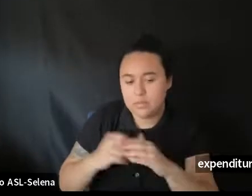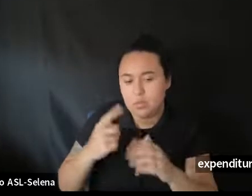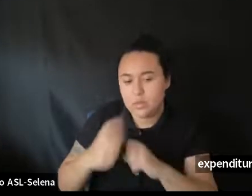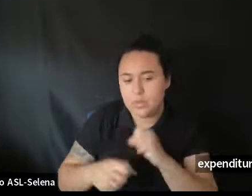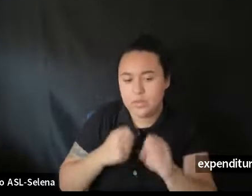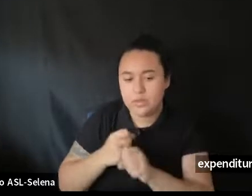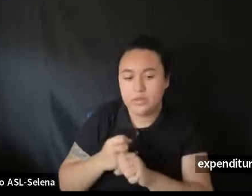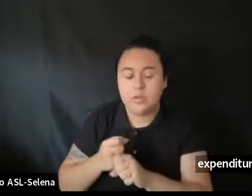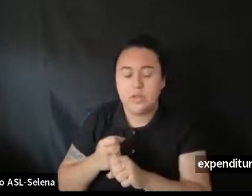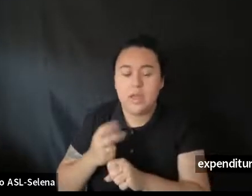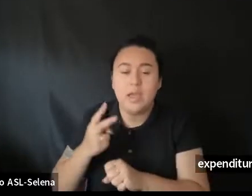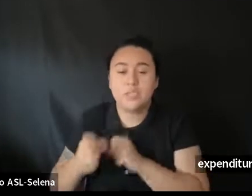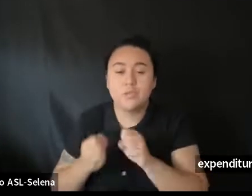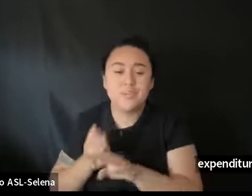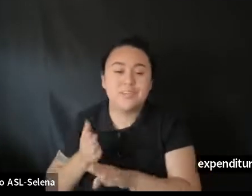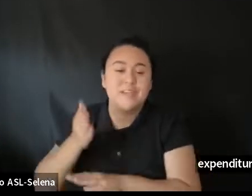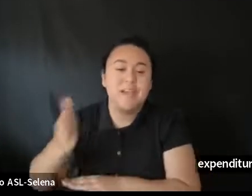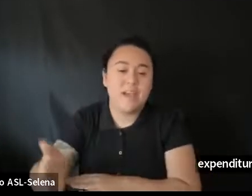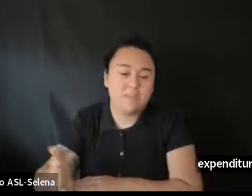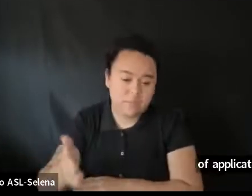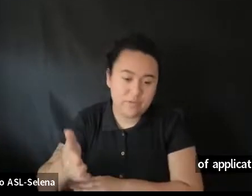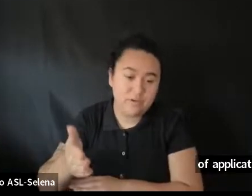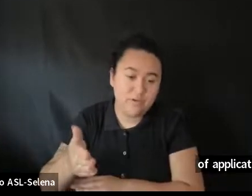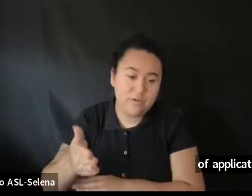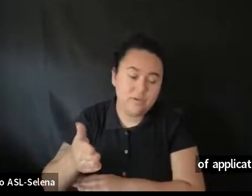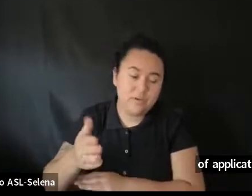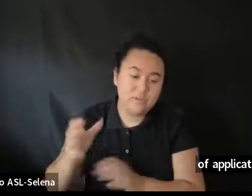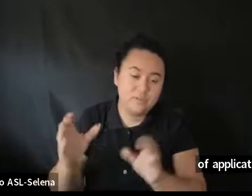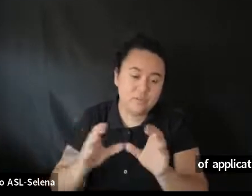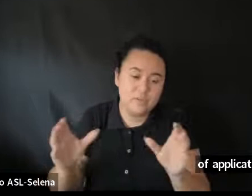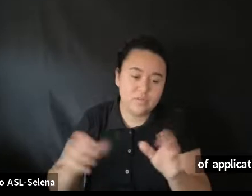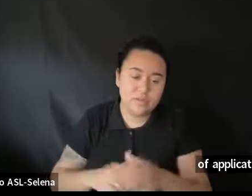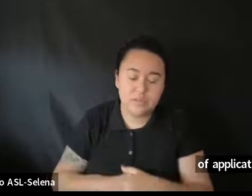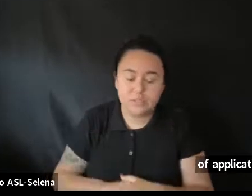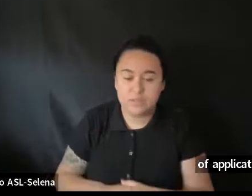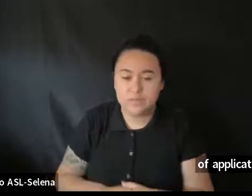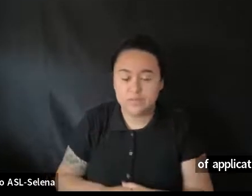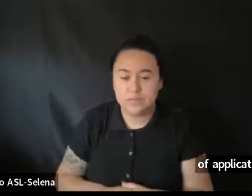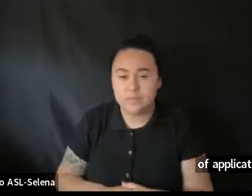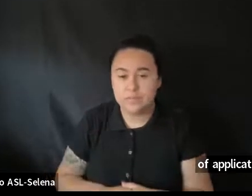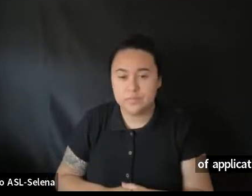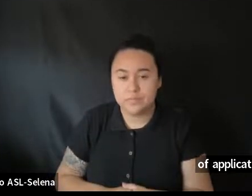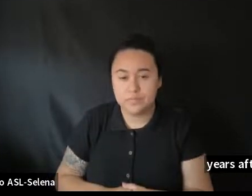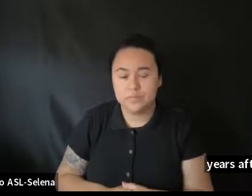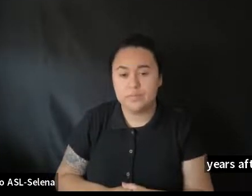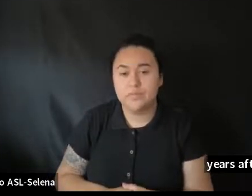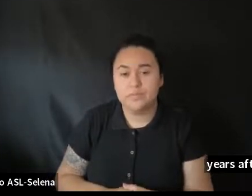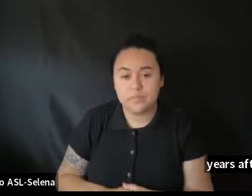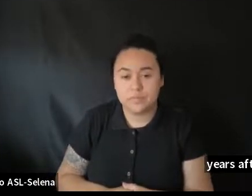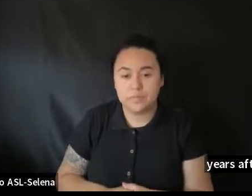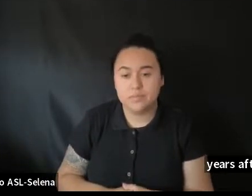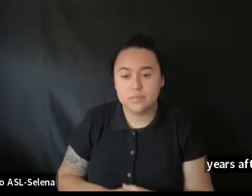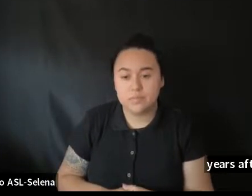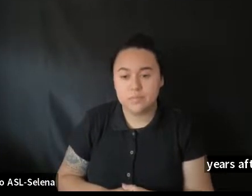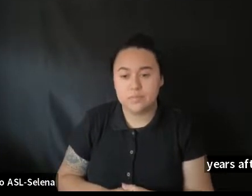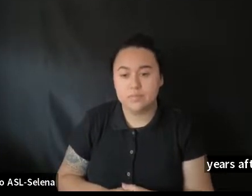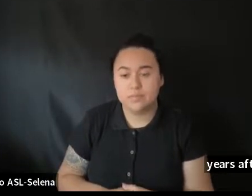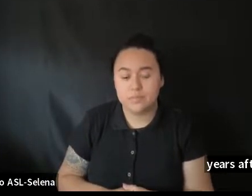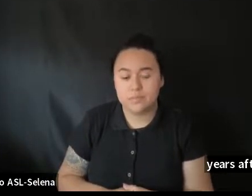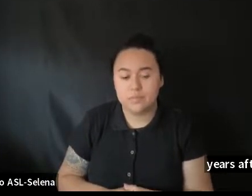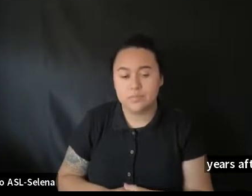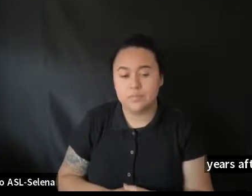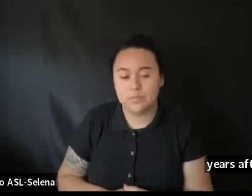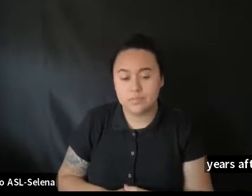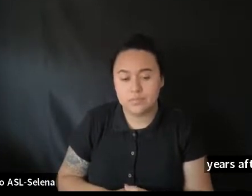Expenditures. Two years. After the date. Of initial. Certification. Um. But I think. It's important. know. Um. And. And